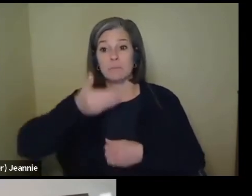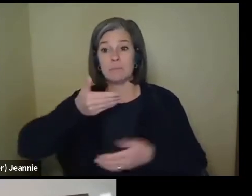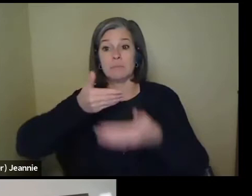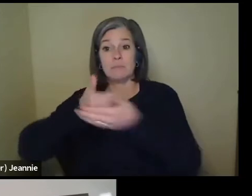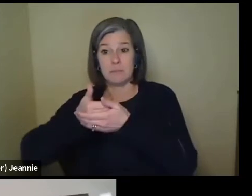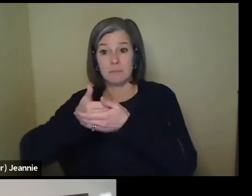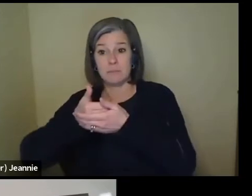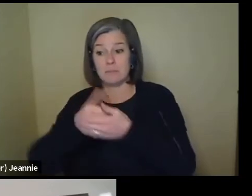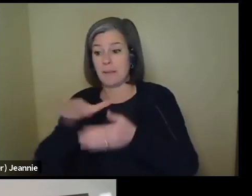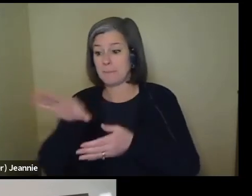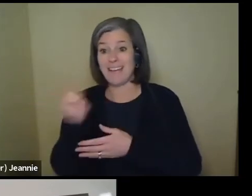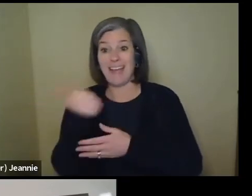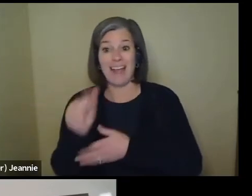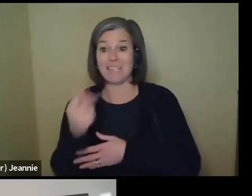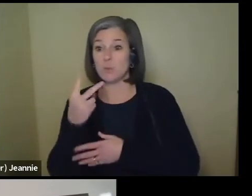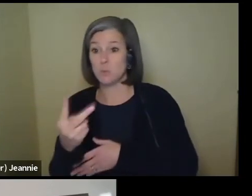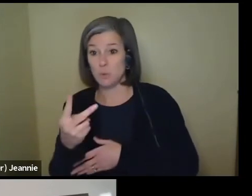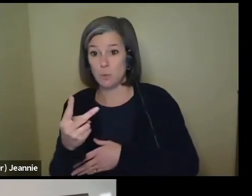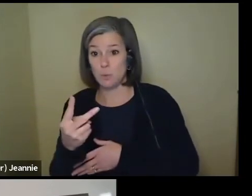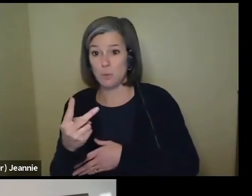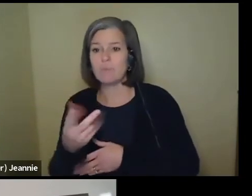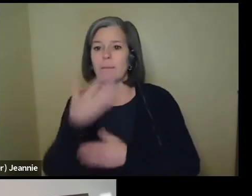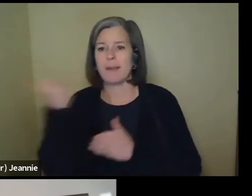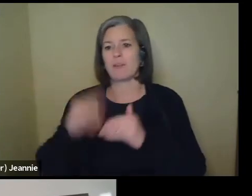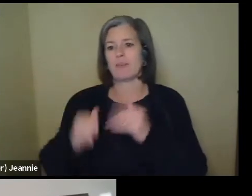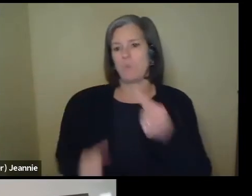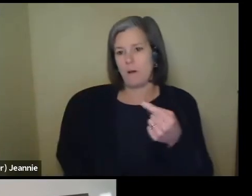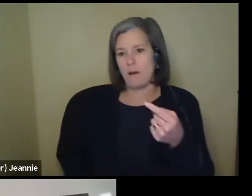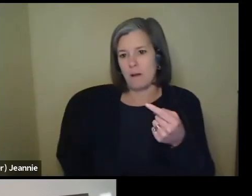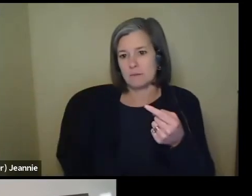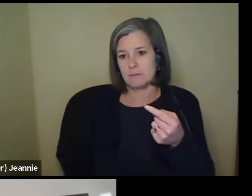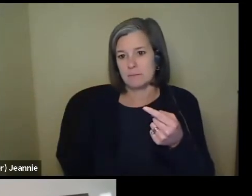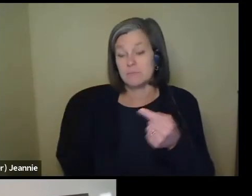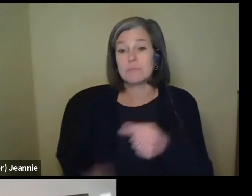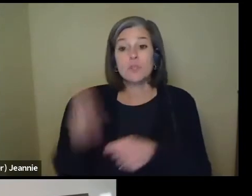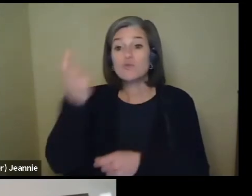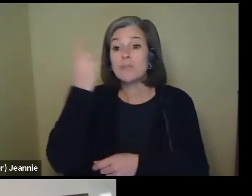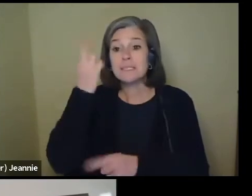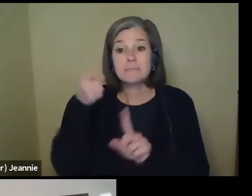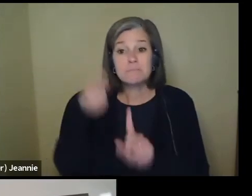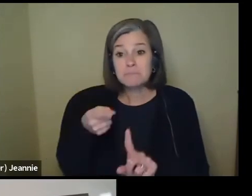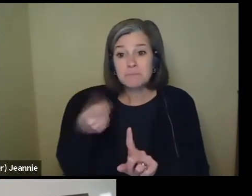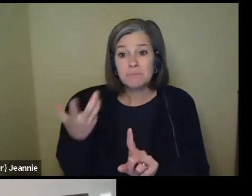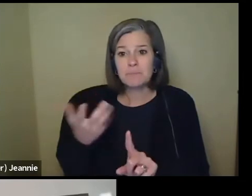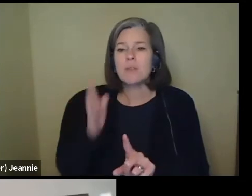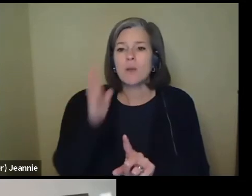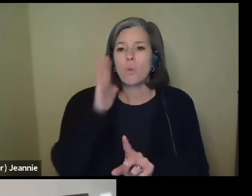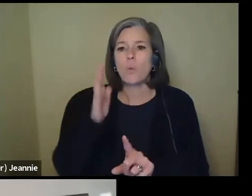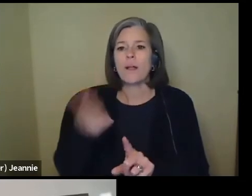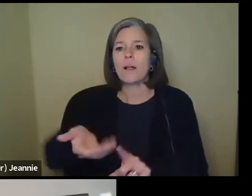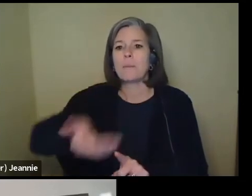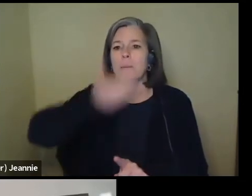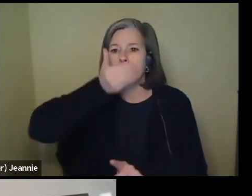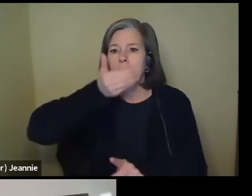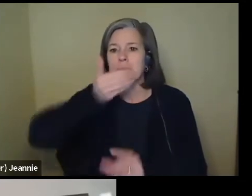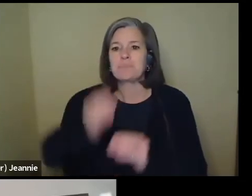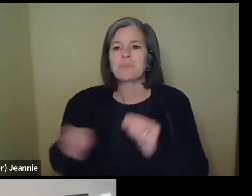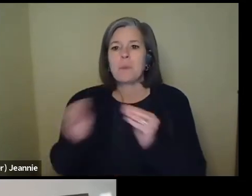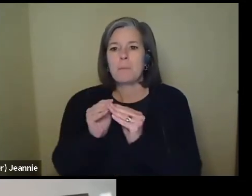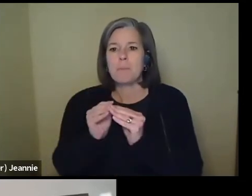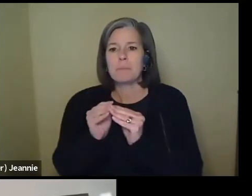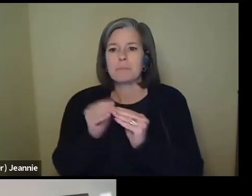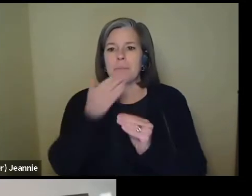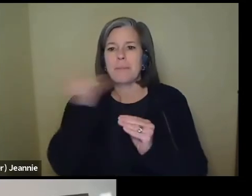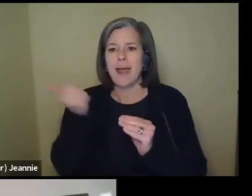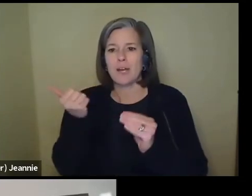two of these would be better than one, right? And the main reason for that is it will fit tighter on your face. It'll, the fit will